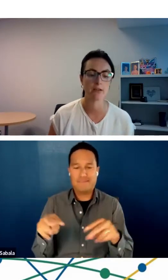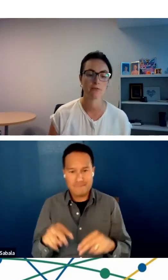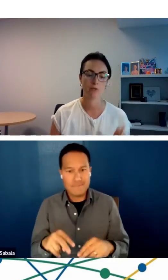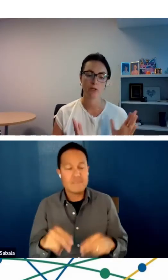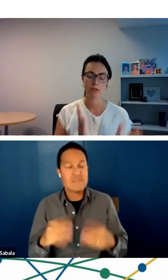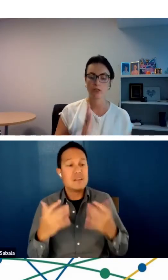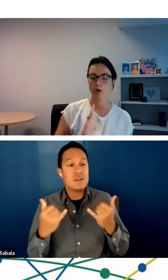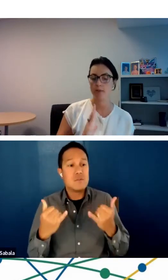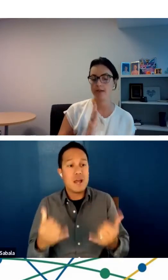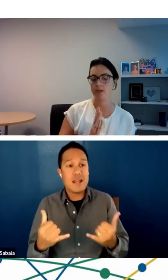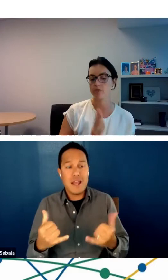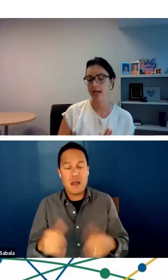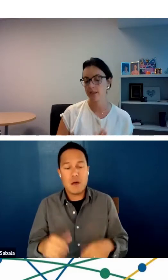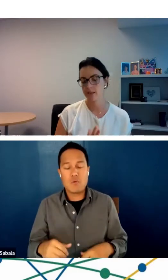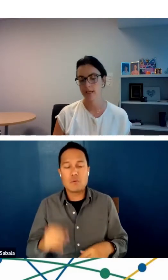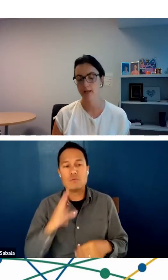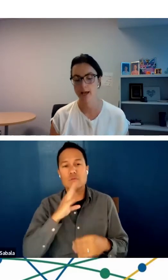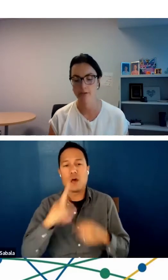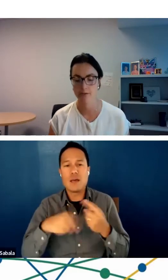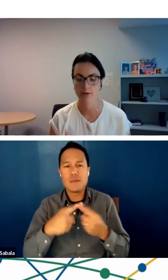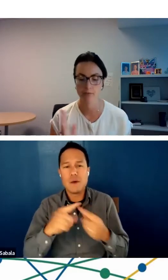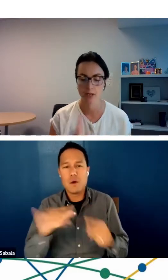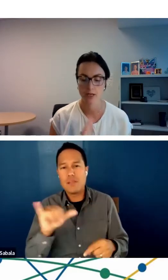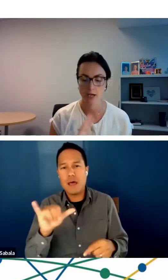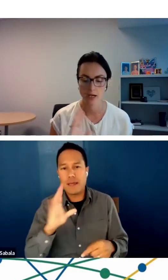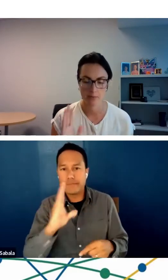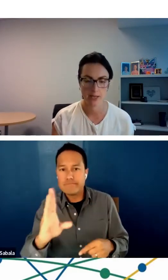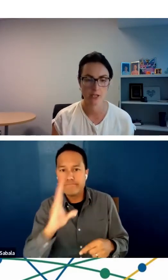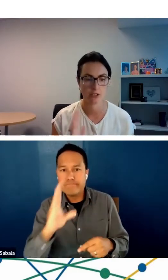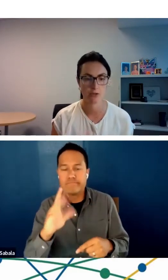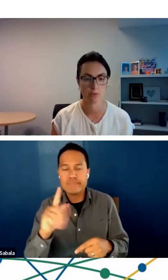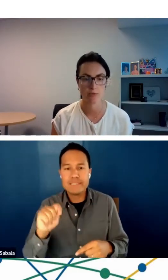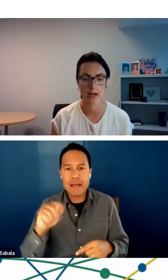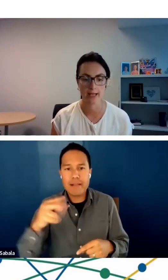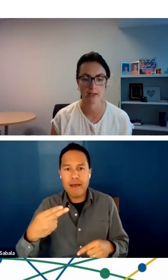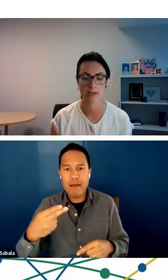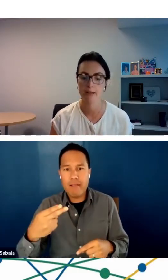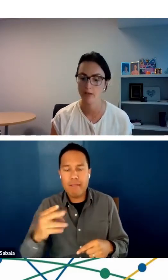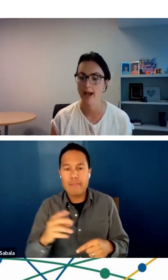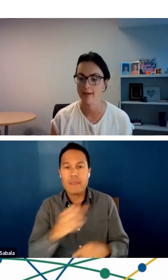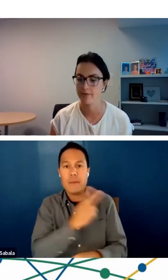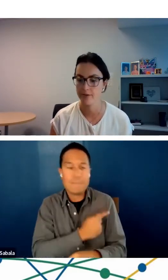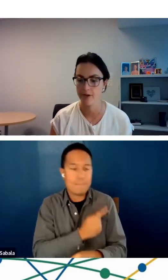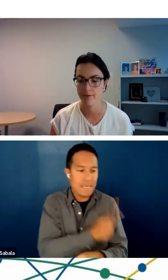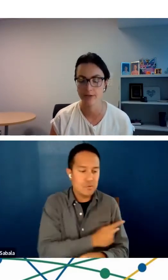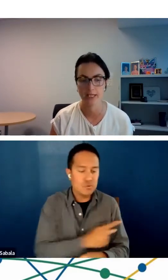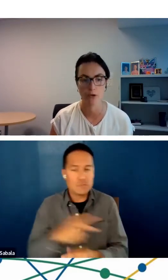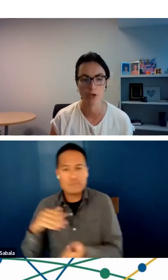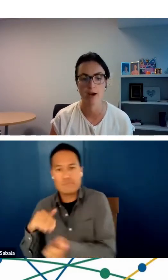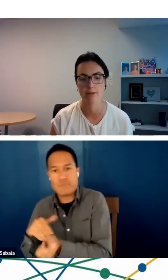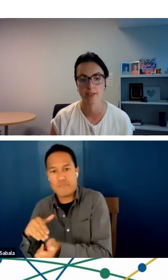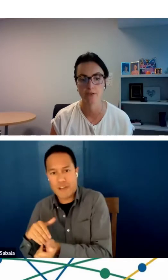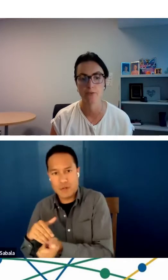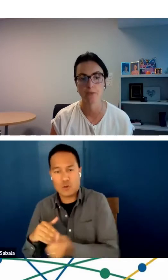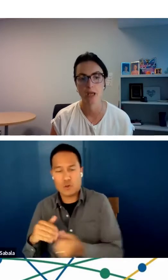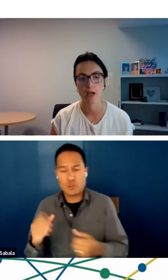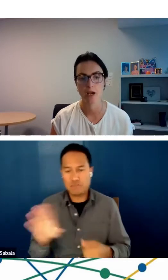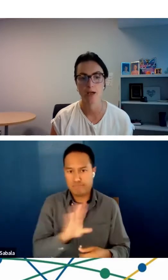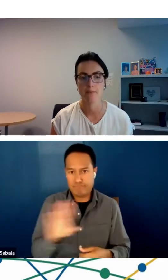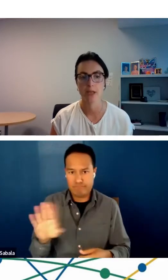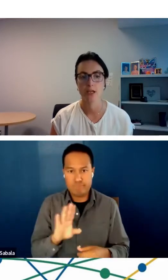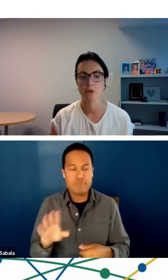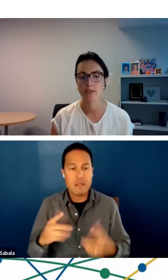again, talking for, you know, about direct telehealth from patient to provider and a live video conference.